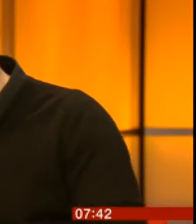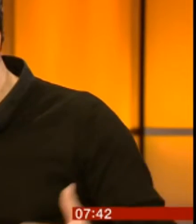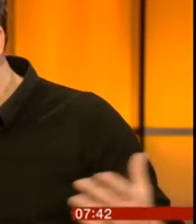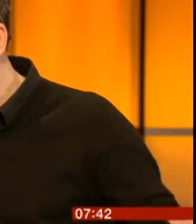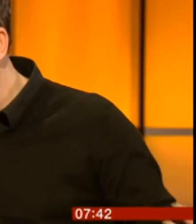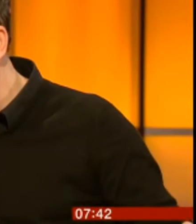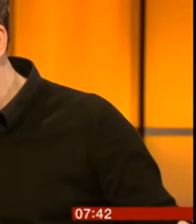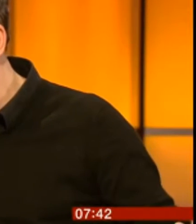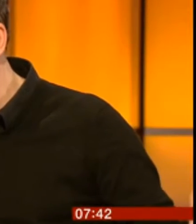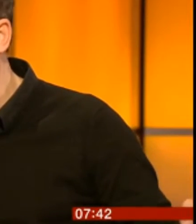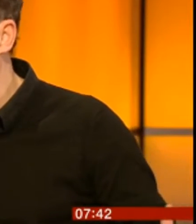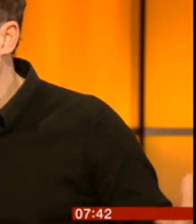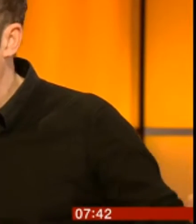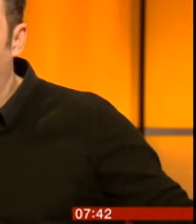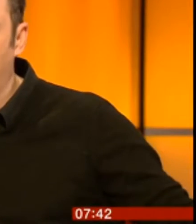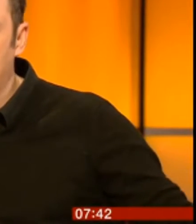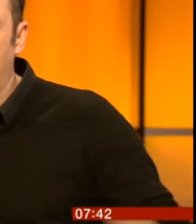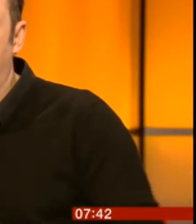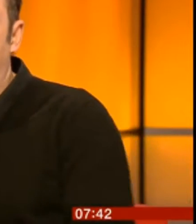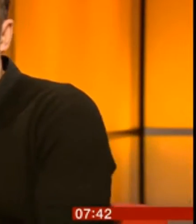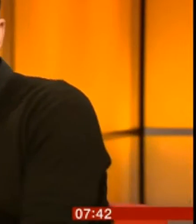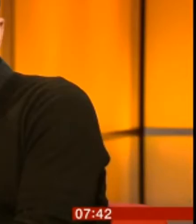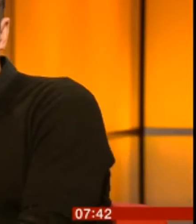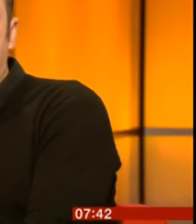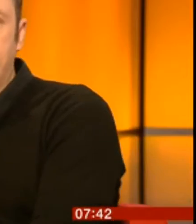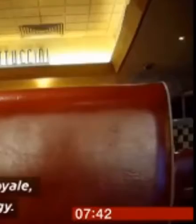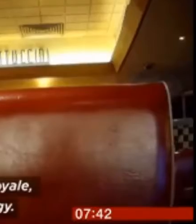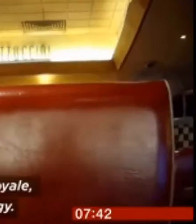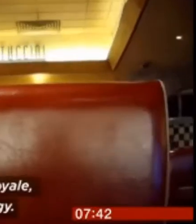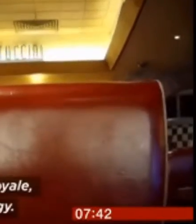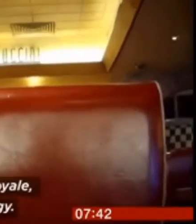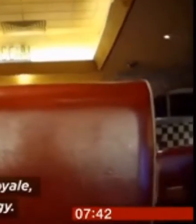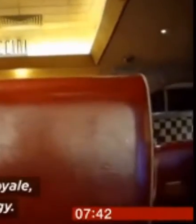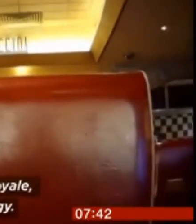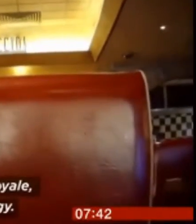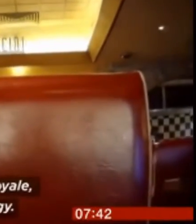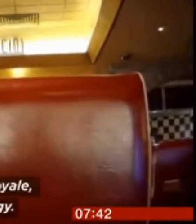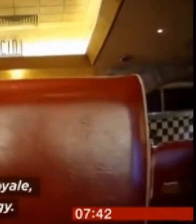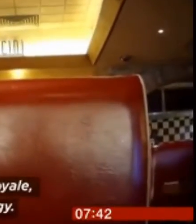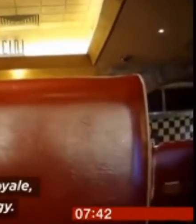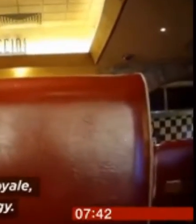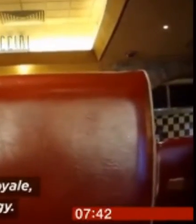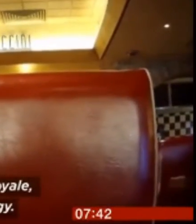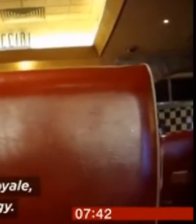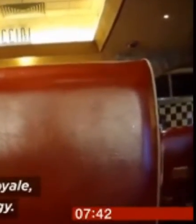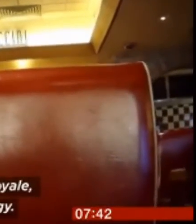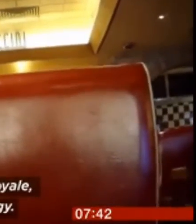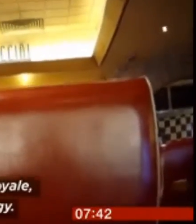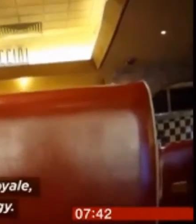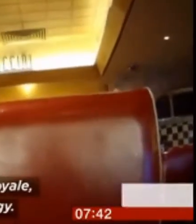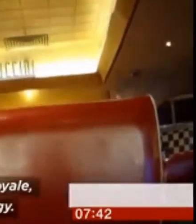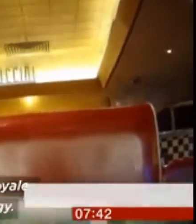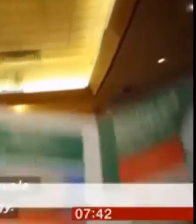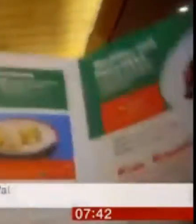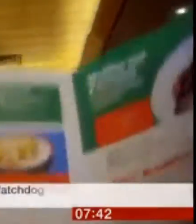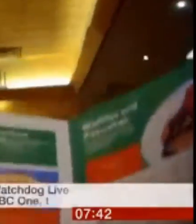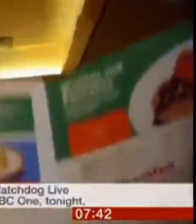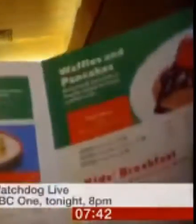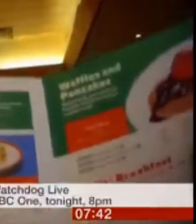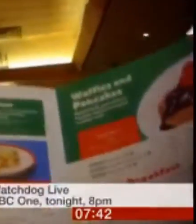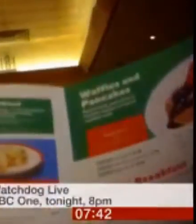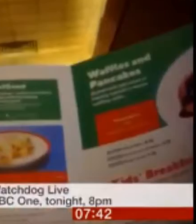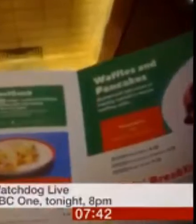guide. And so, this was the information that we got from them. Hiya, I'm interested in the Eggs Royale, but I've got a celery allergy.